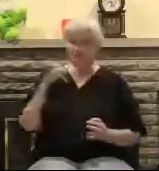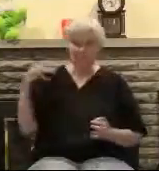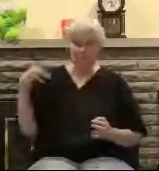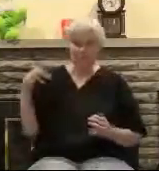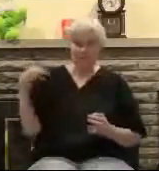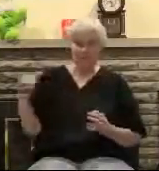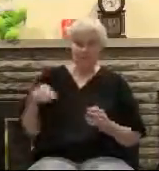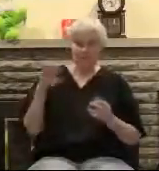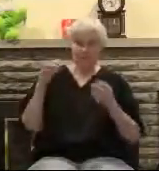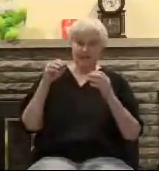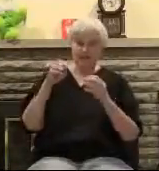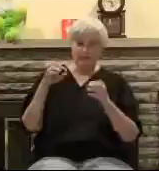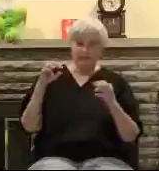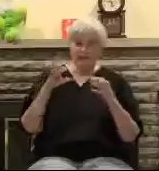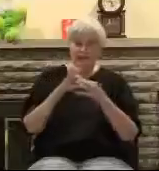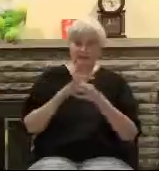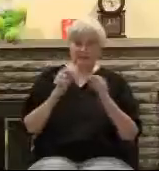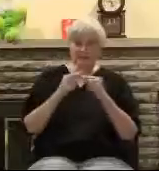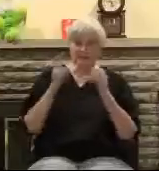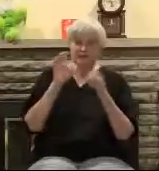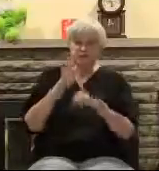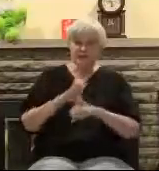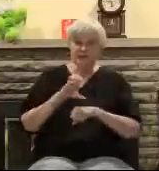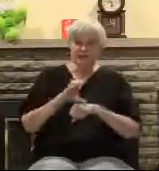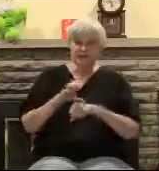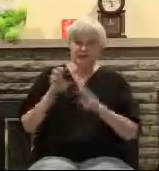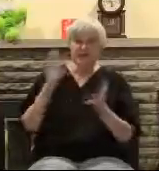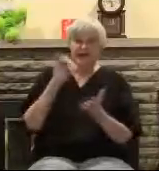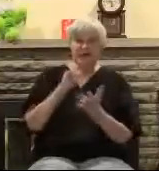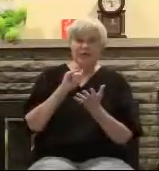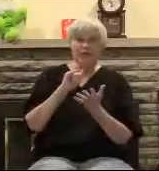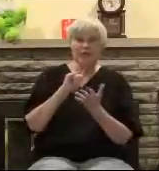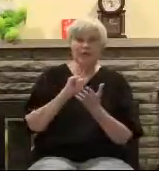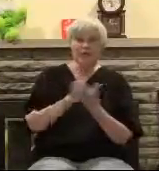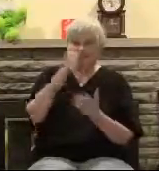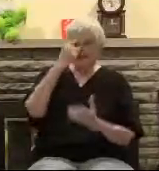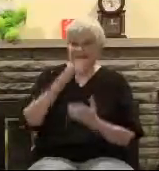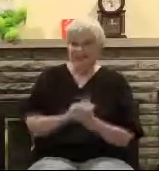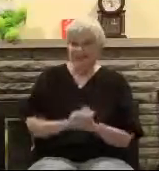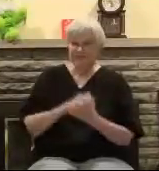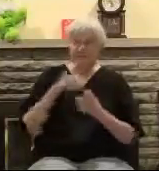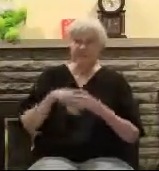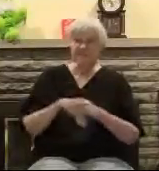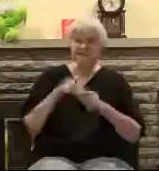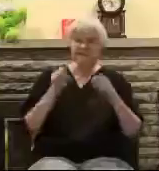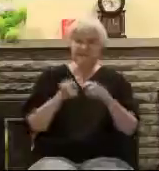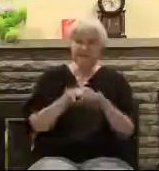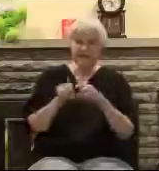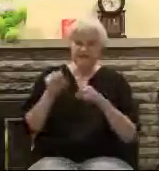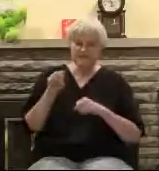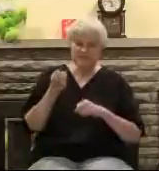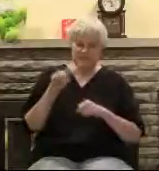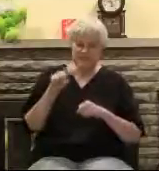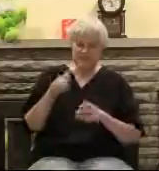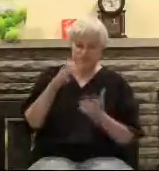are participating. Let me tell you something. It has been a lonely road sticking up for true biblical Christianity in this